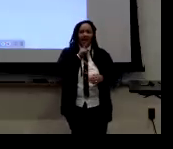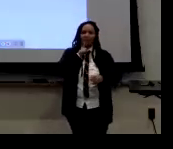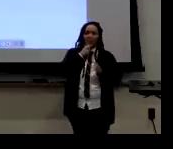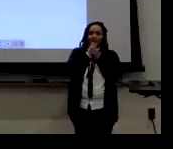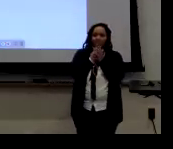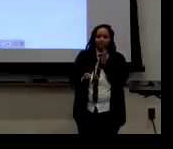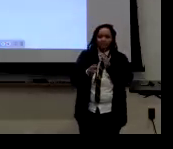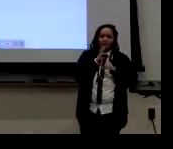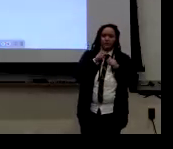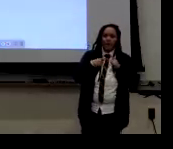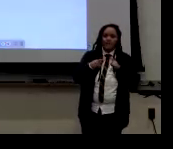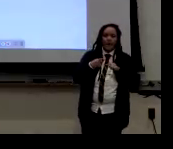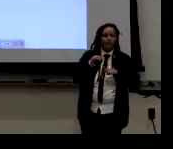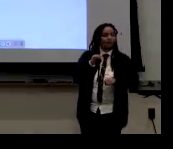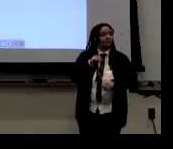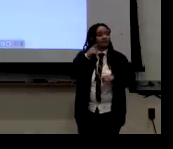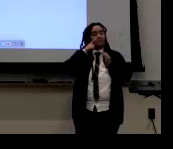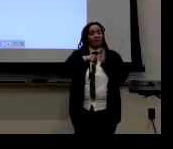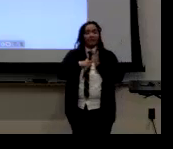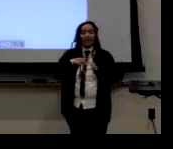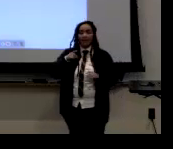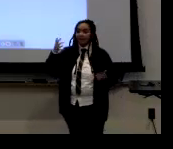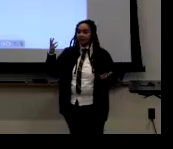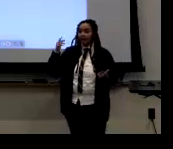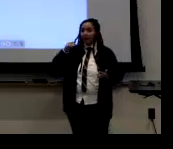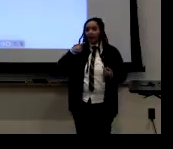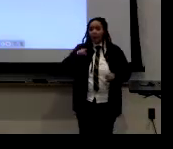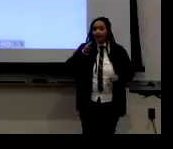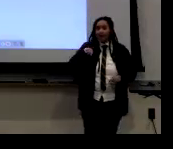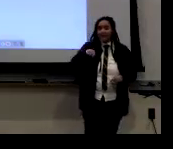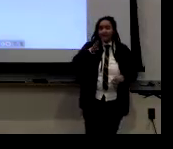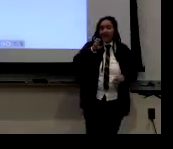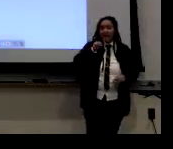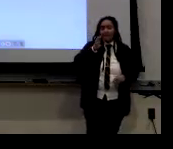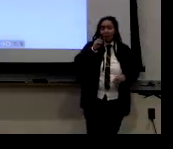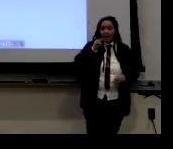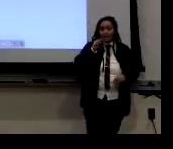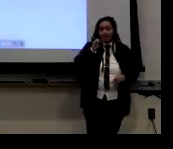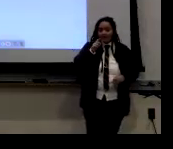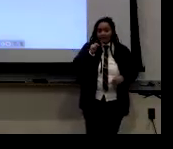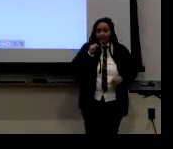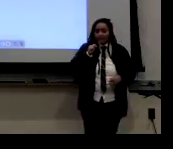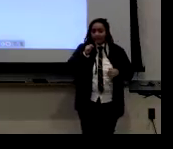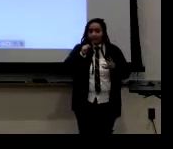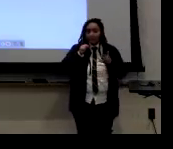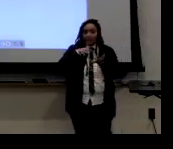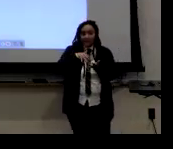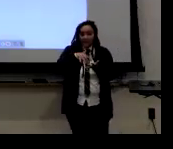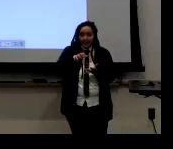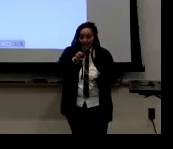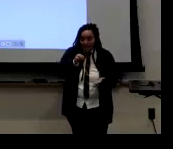and then the body shape really, I haven't talked more, um, in depth about the body shape, um, but